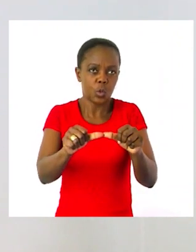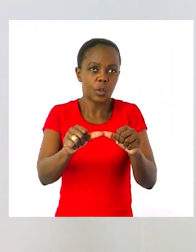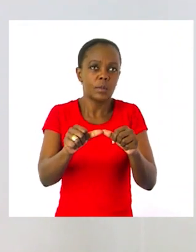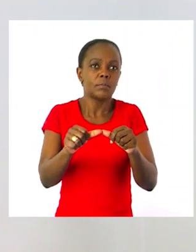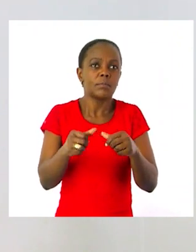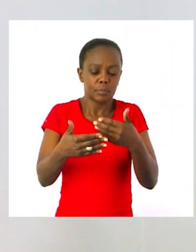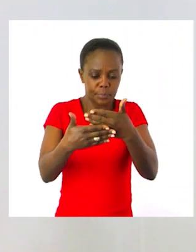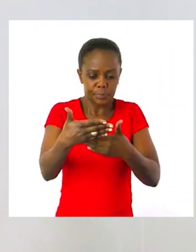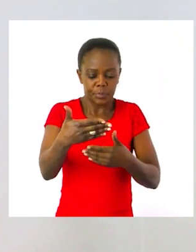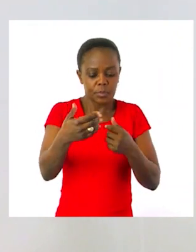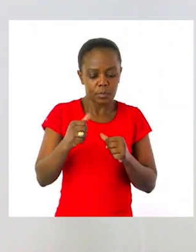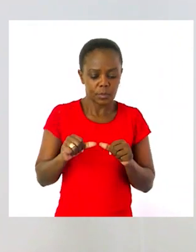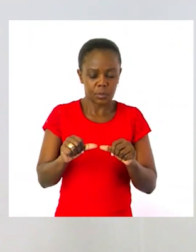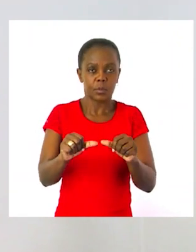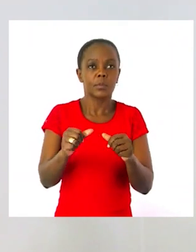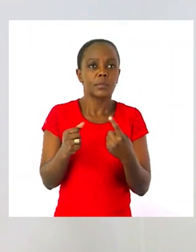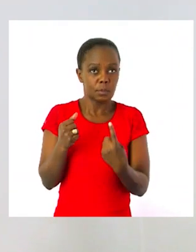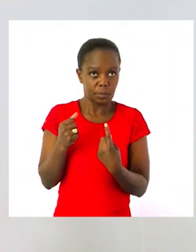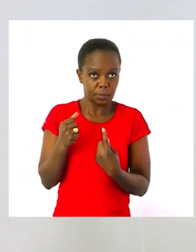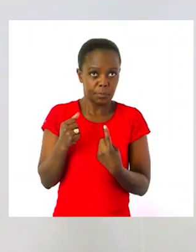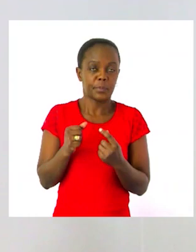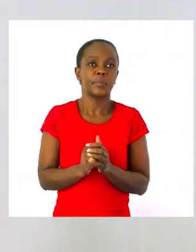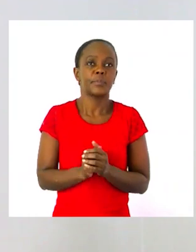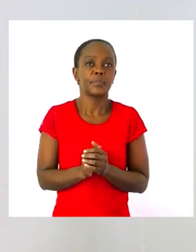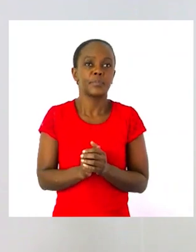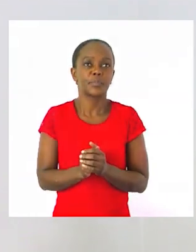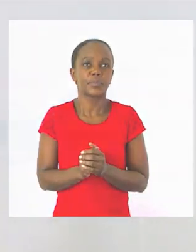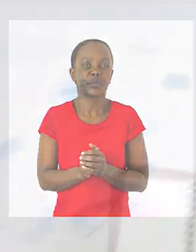yourself with the help of the words and the pictures.